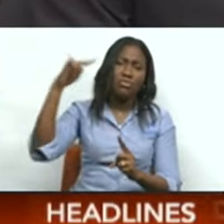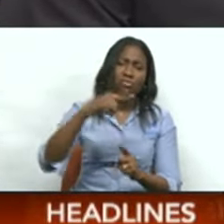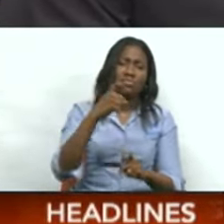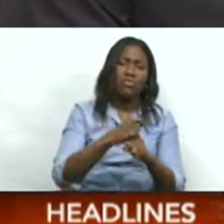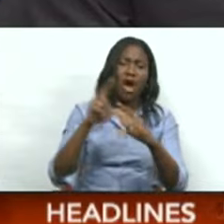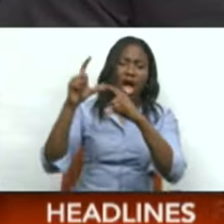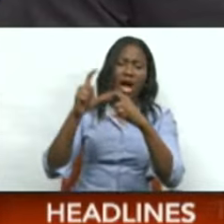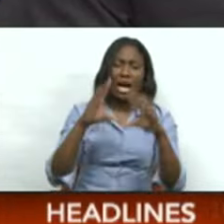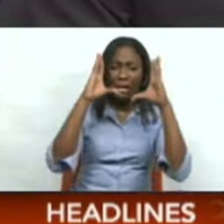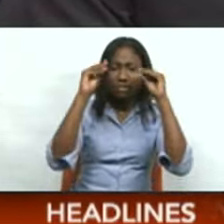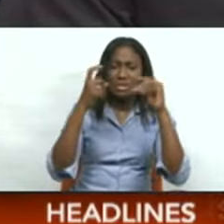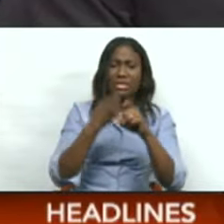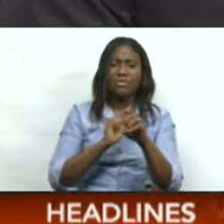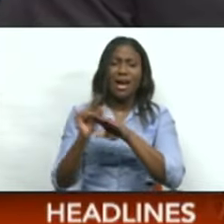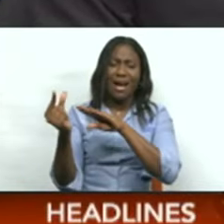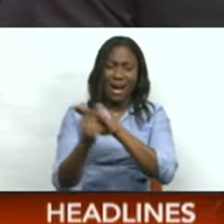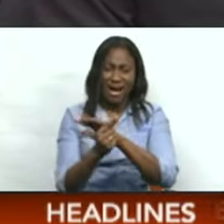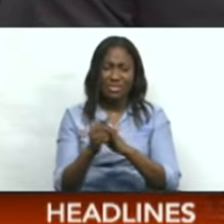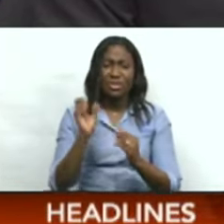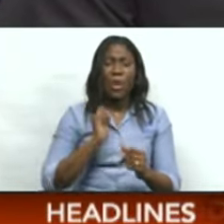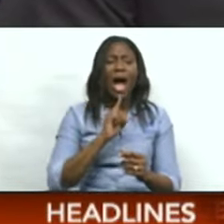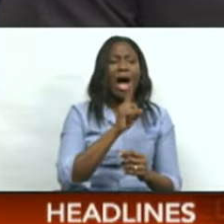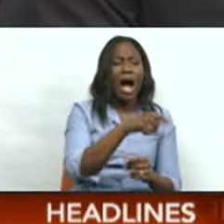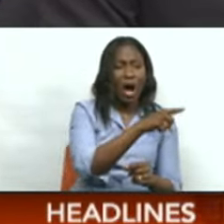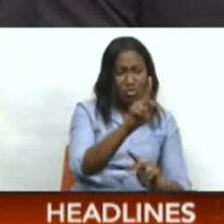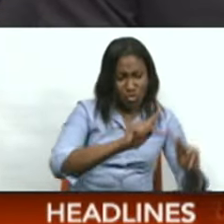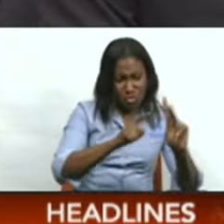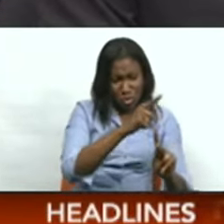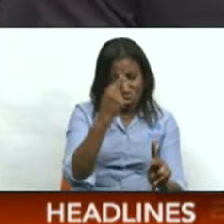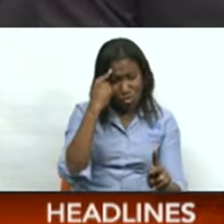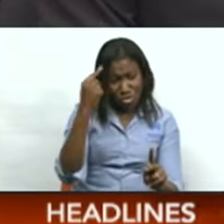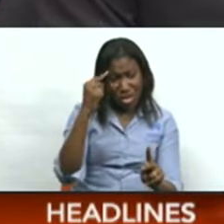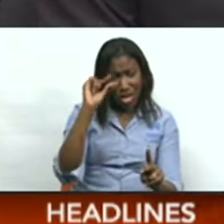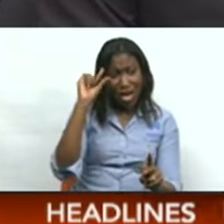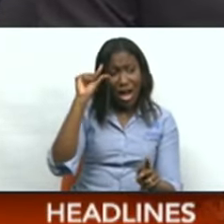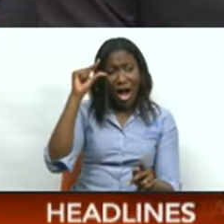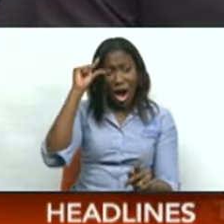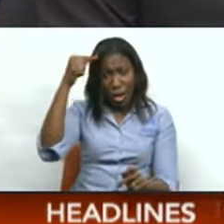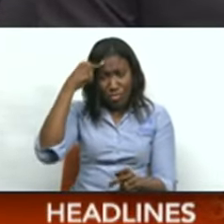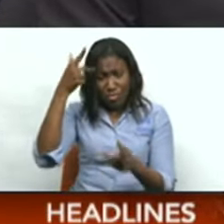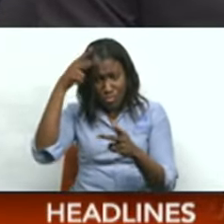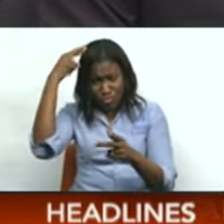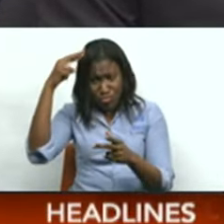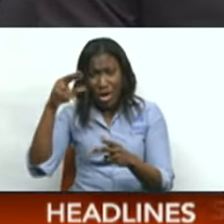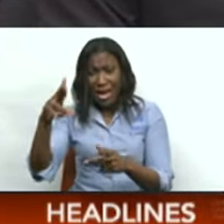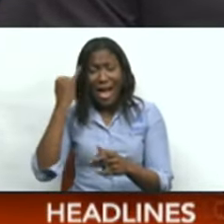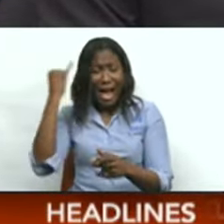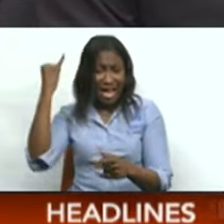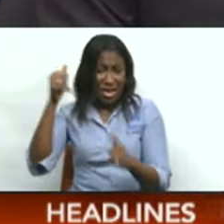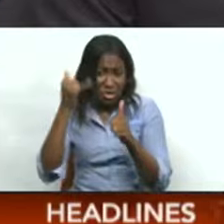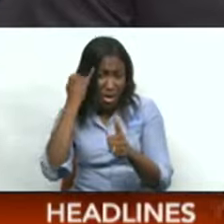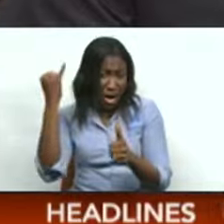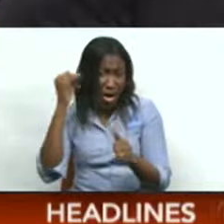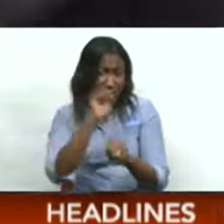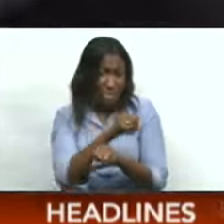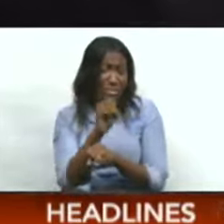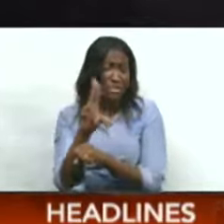Heads of Government Summit in Guyana. Now, so we asked members of the public if they agree, would the Prime Minister's plan to appoint a commission on parenting?